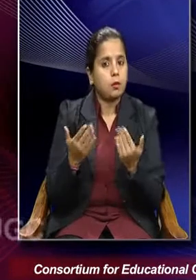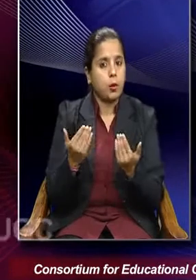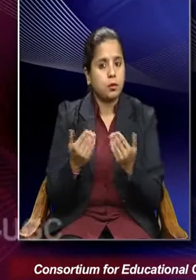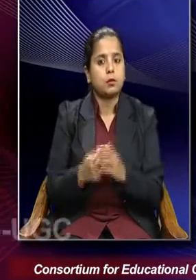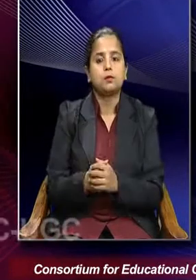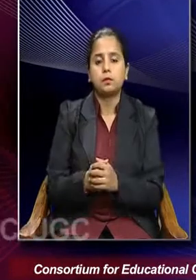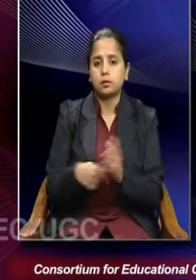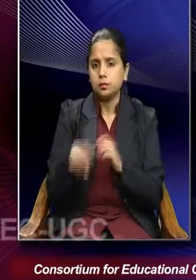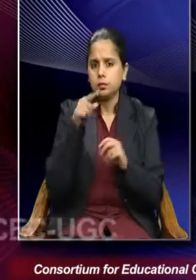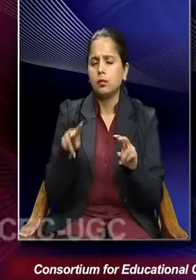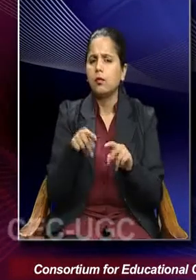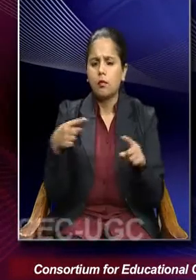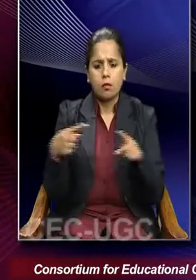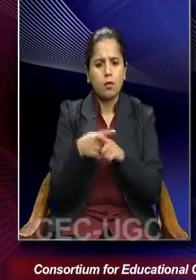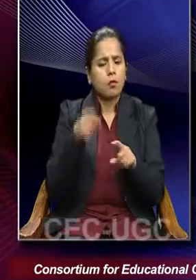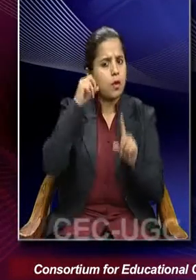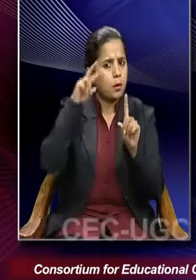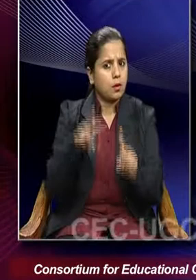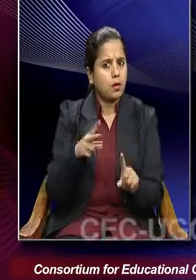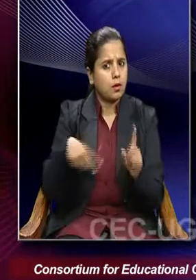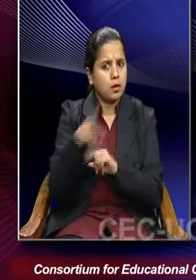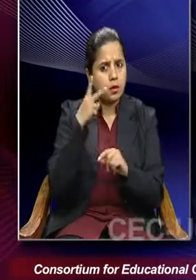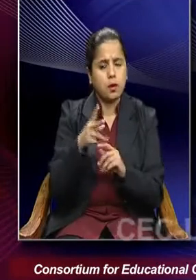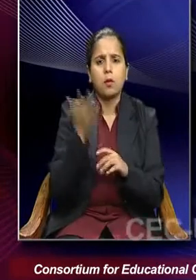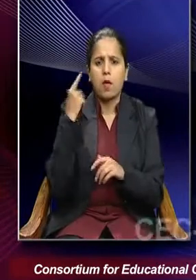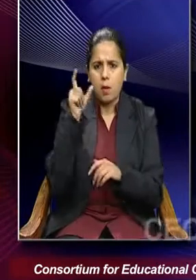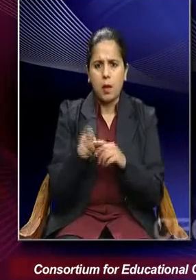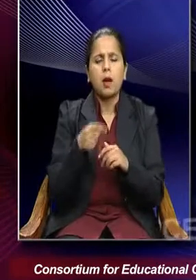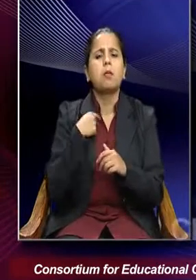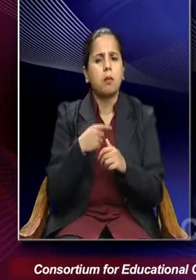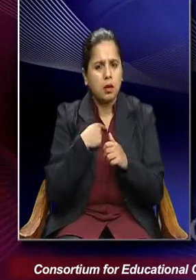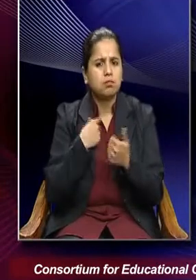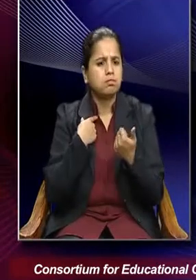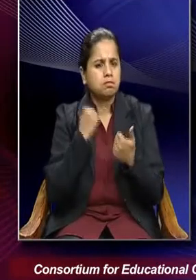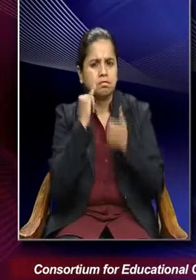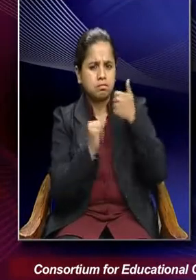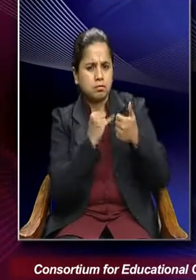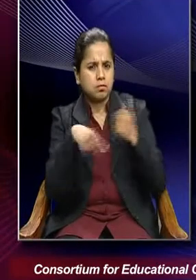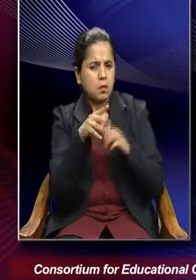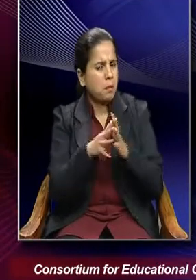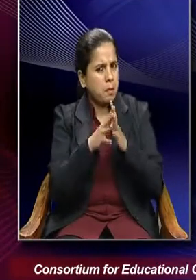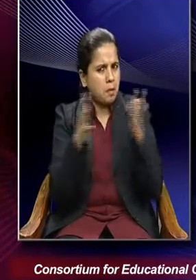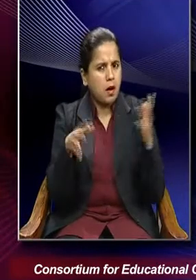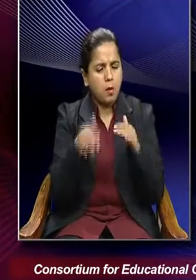The conflict perspective has been criticized because it is too much of emphasis on